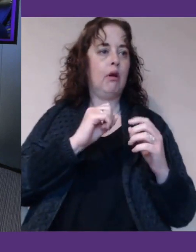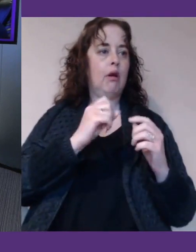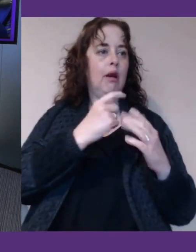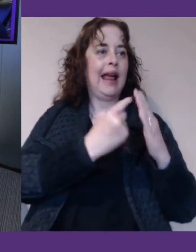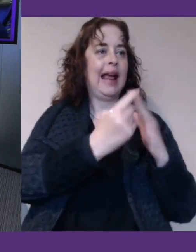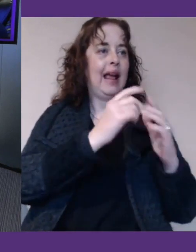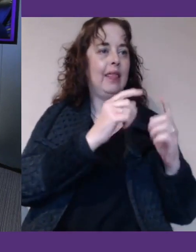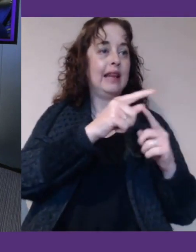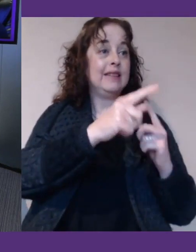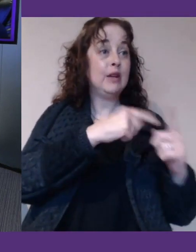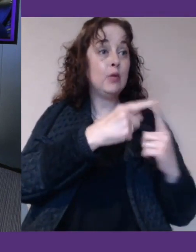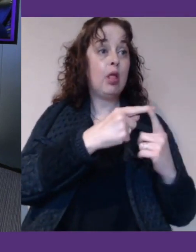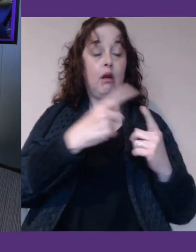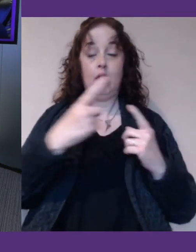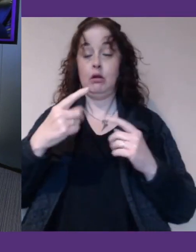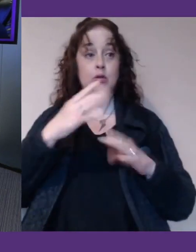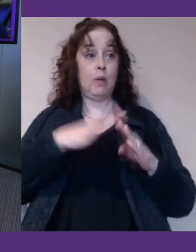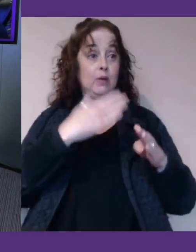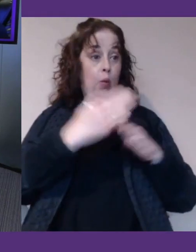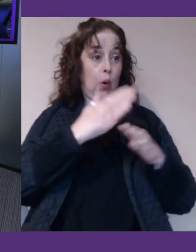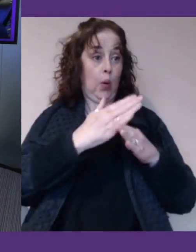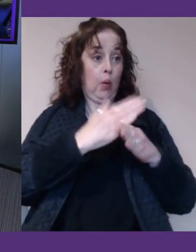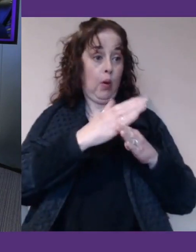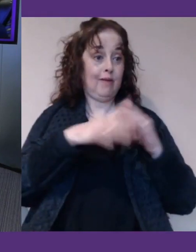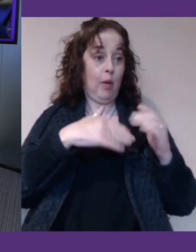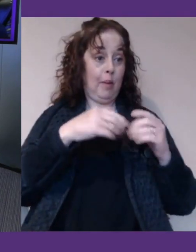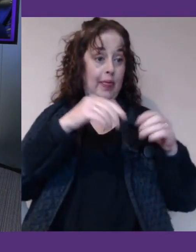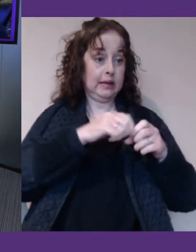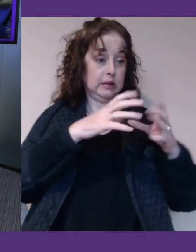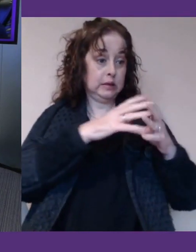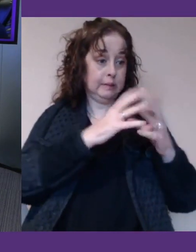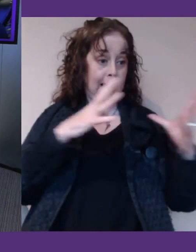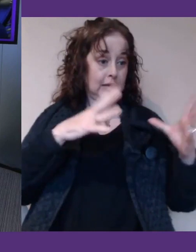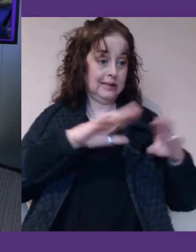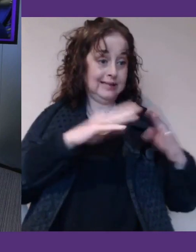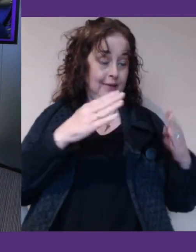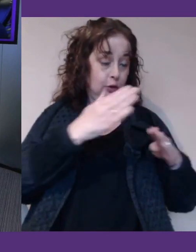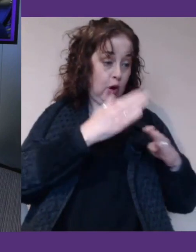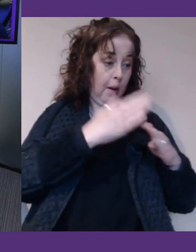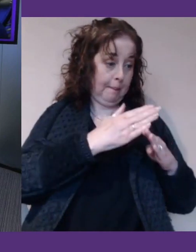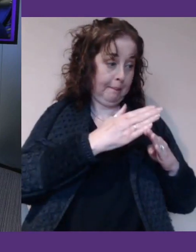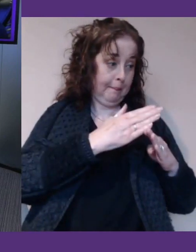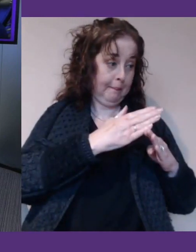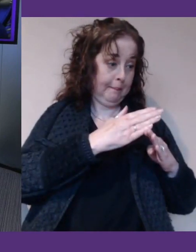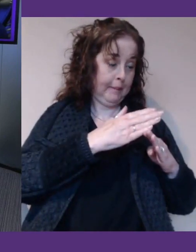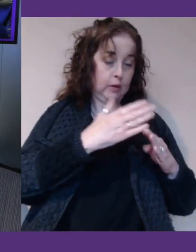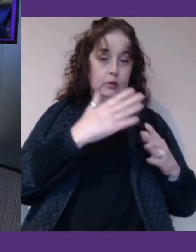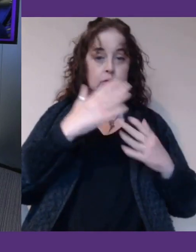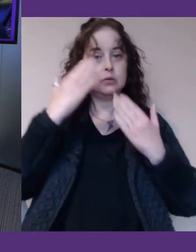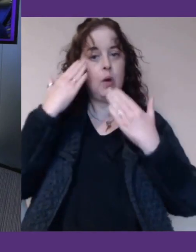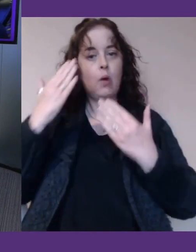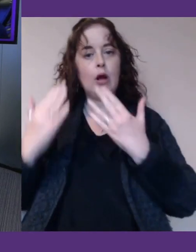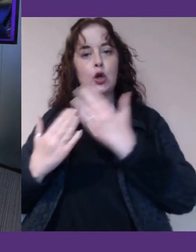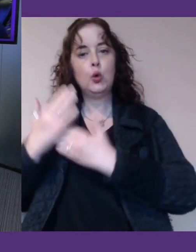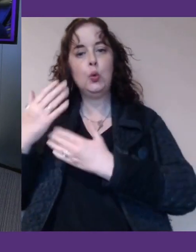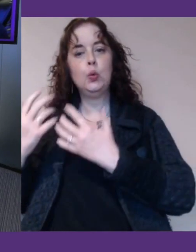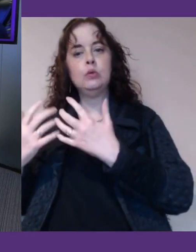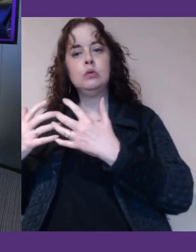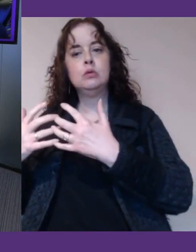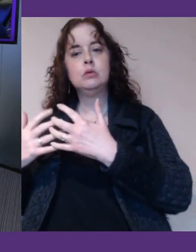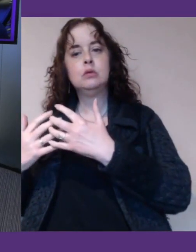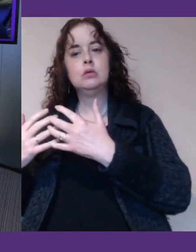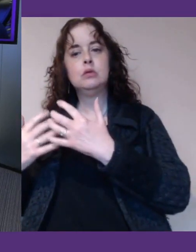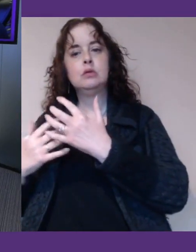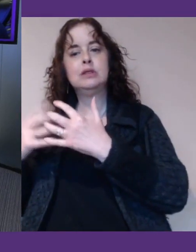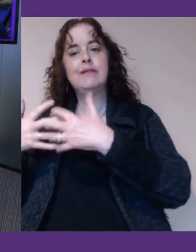is operating entirely out of this space in a completely different field may not be aware of new developments that are happening. And I think